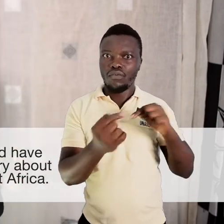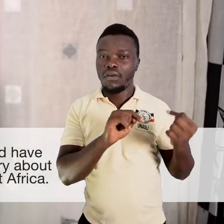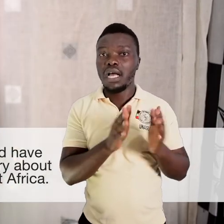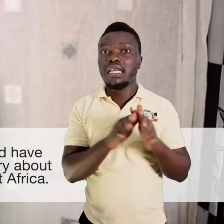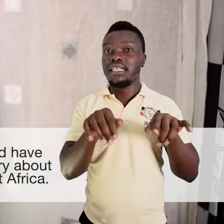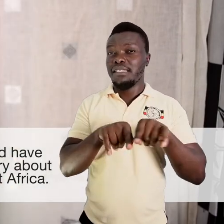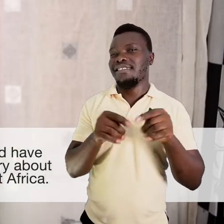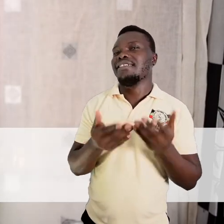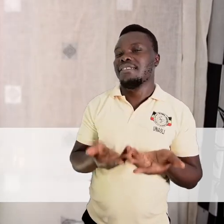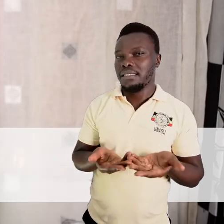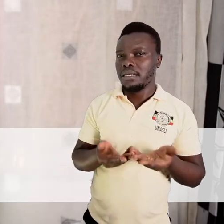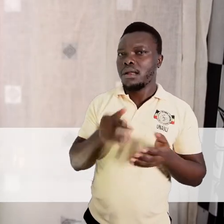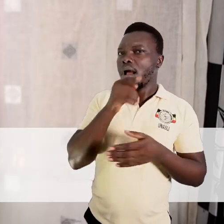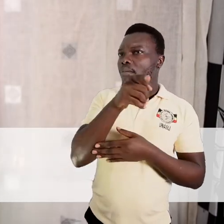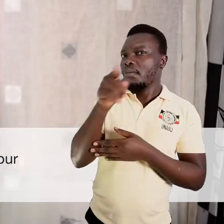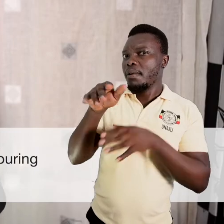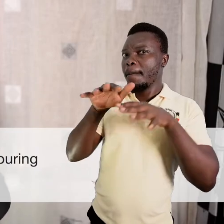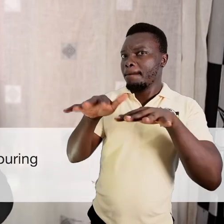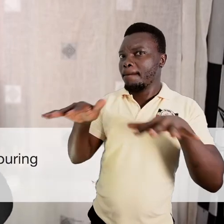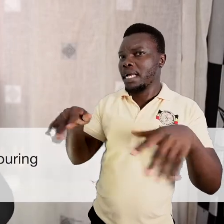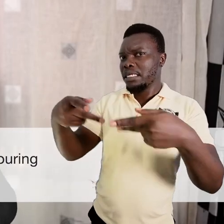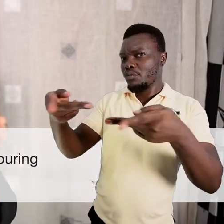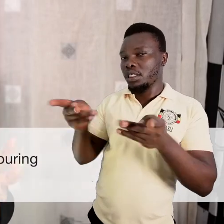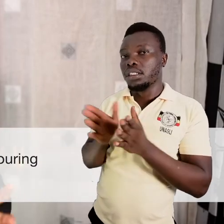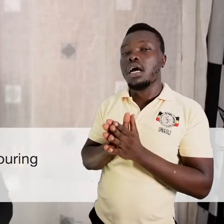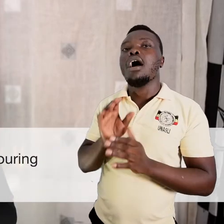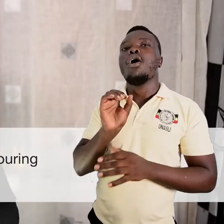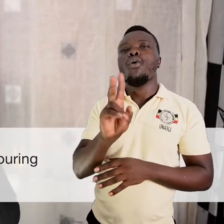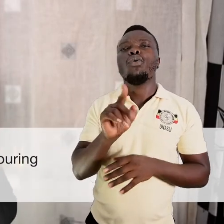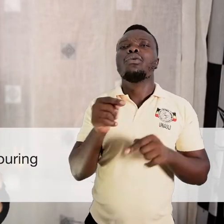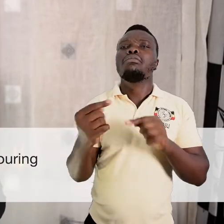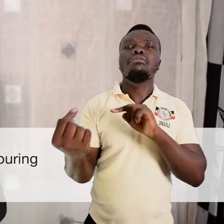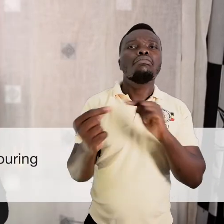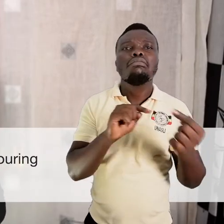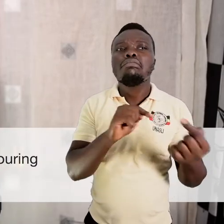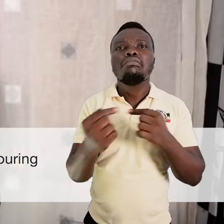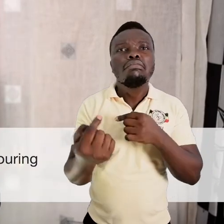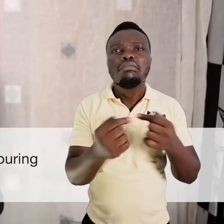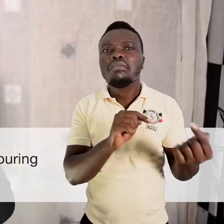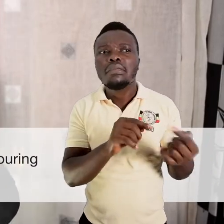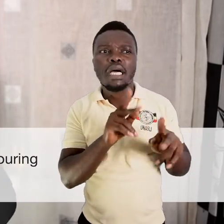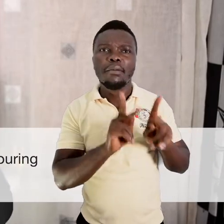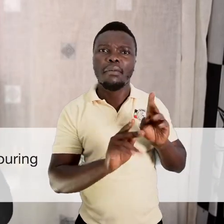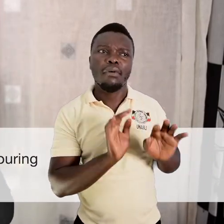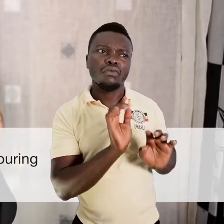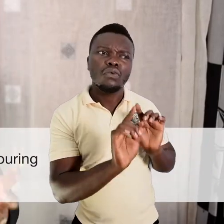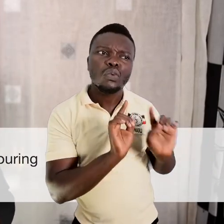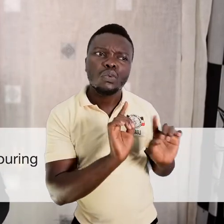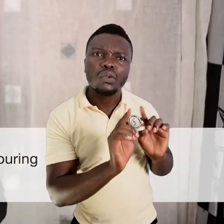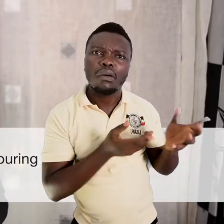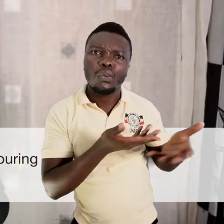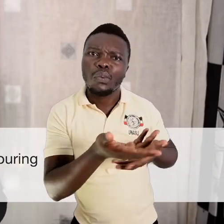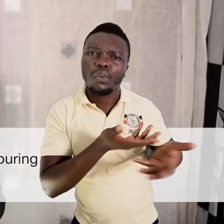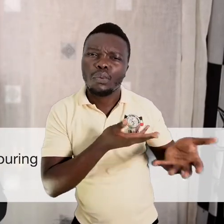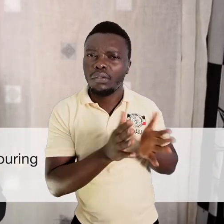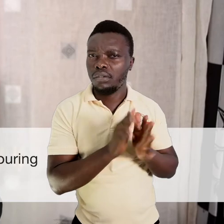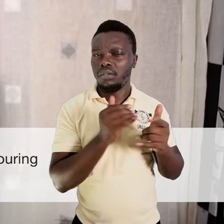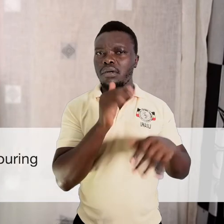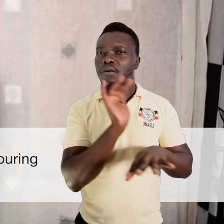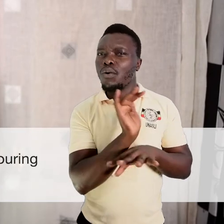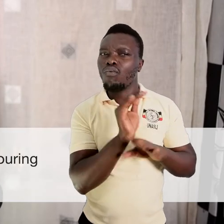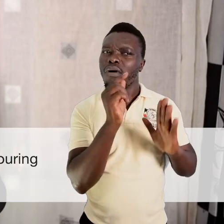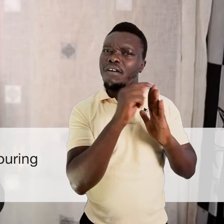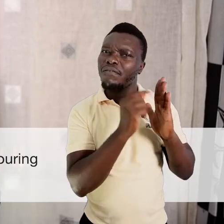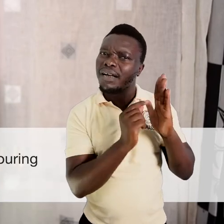to the marketplaces. And you will talk to people and find out what are the factors that are